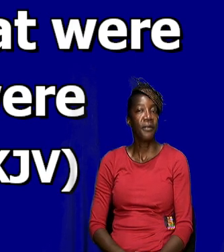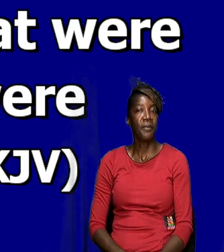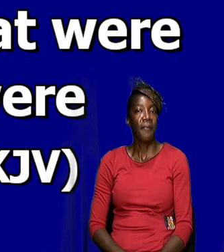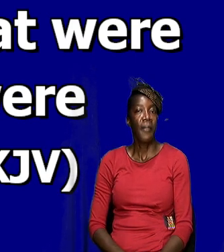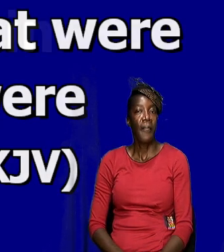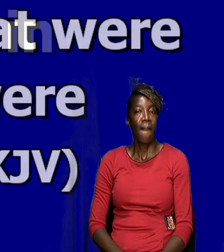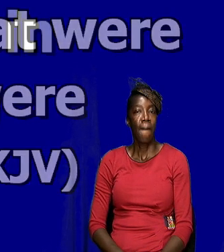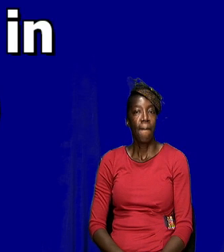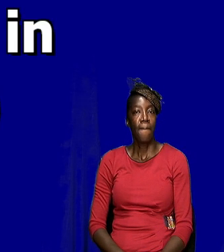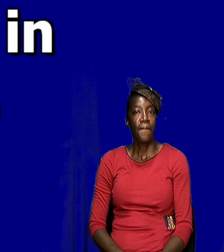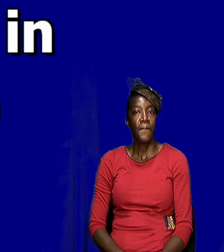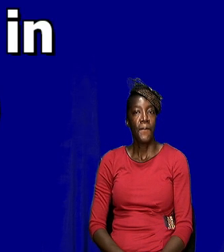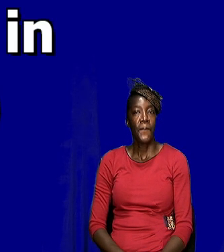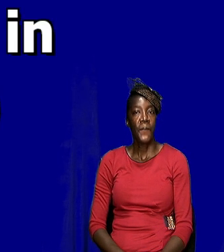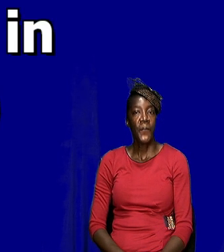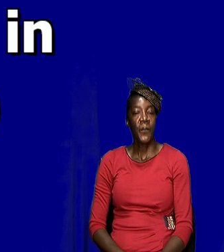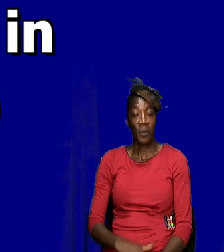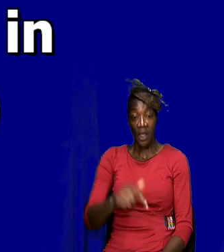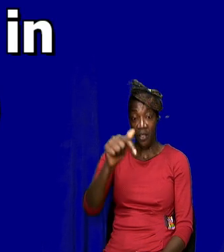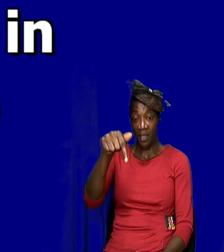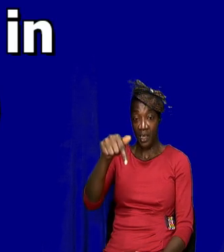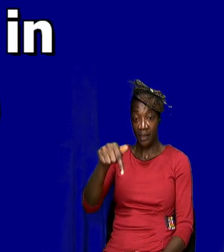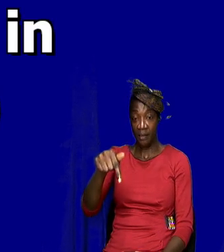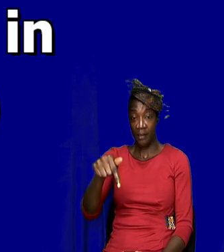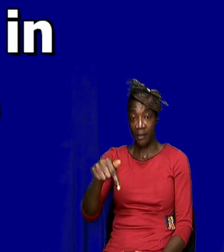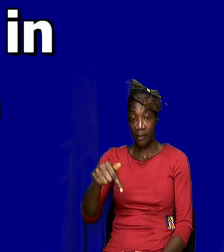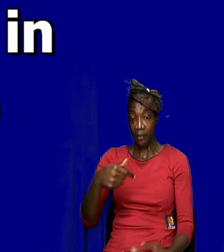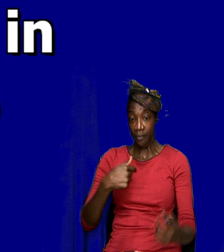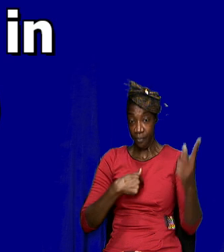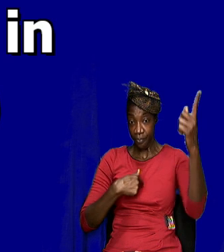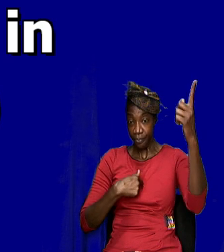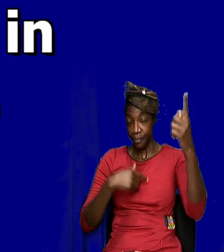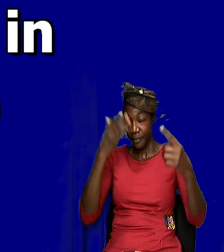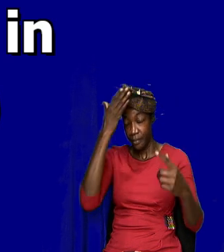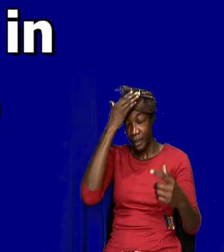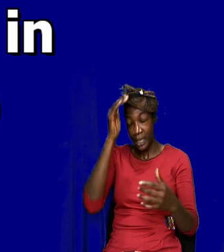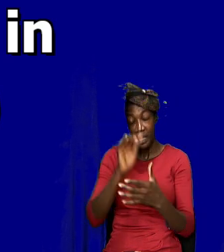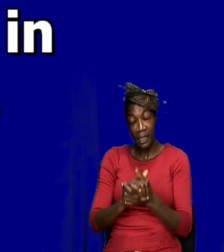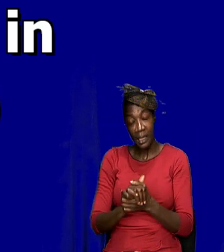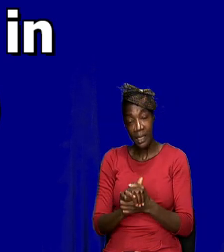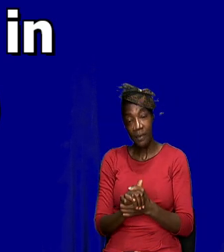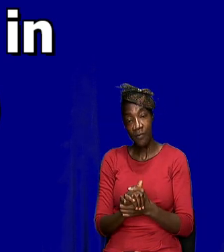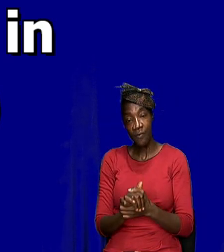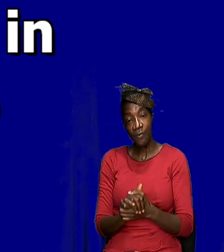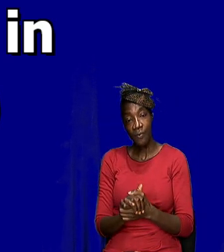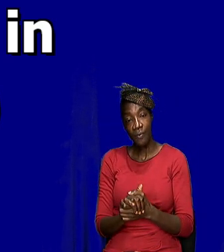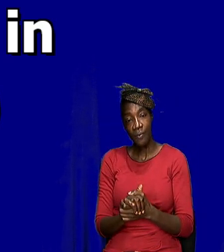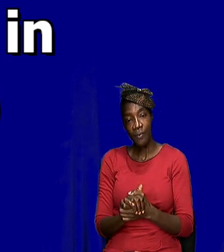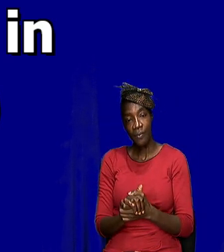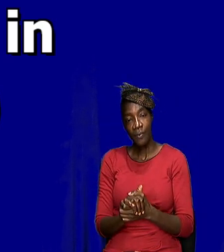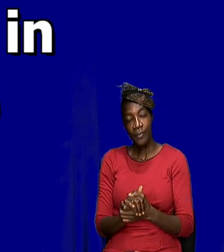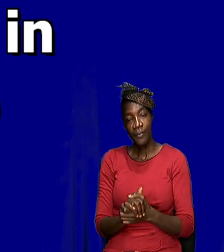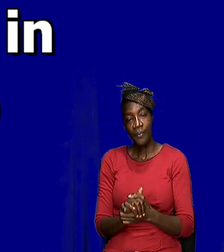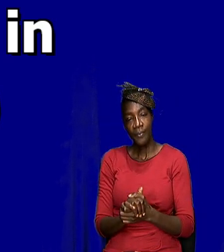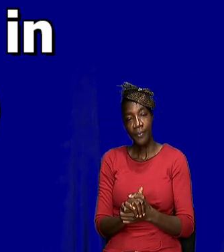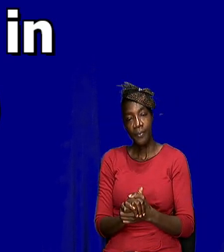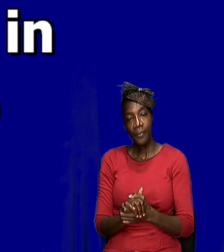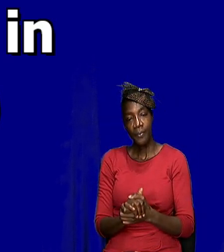Now this I believe is one is probably the most